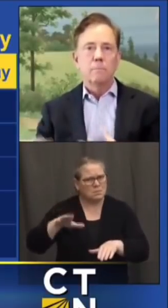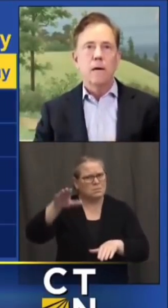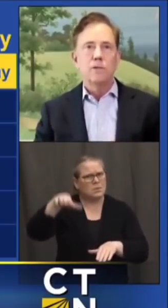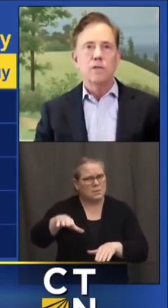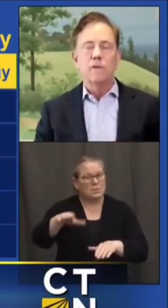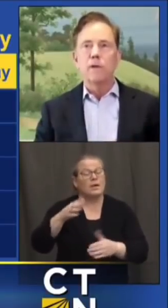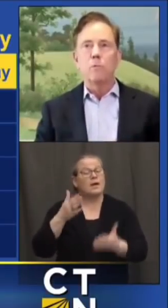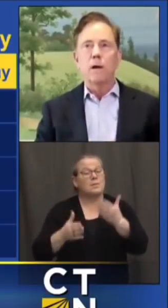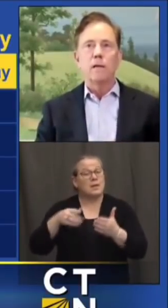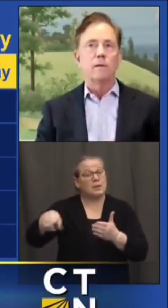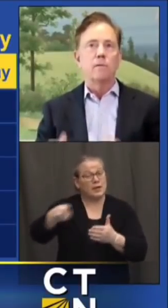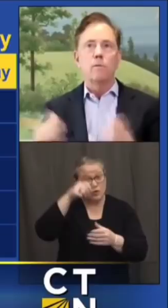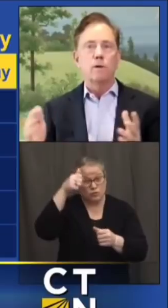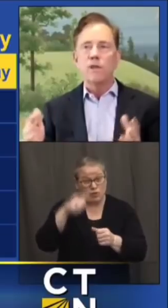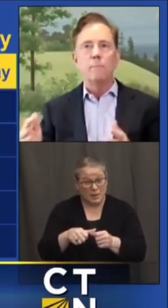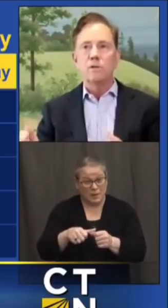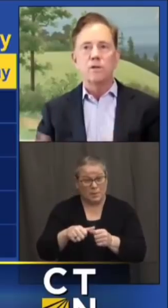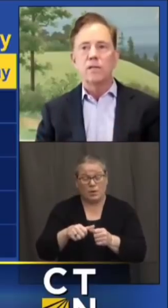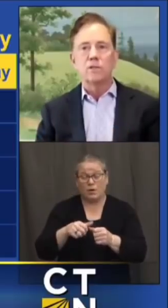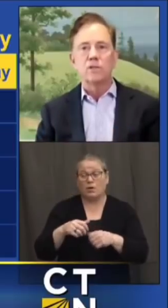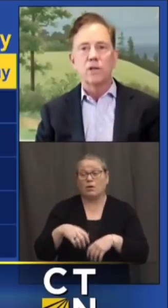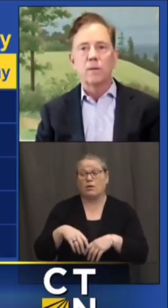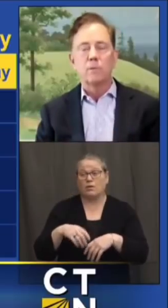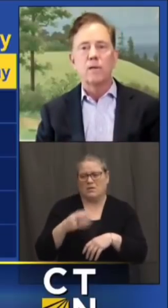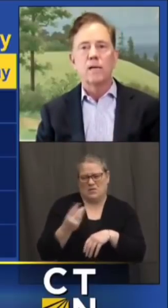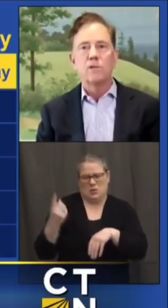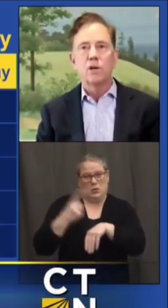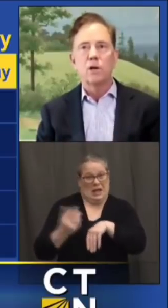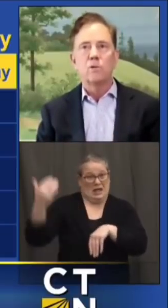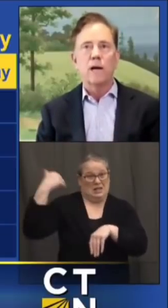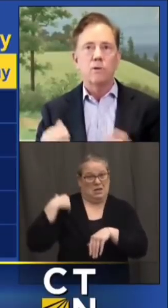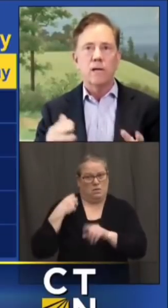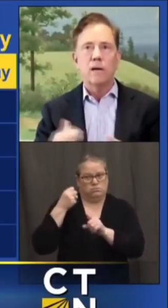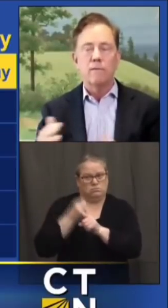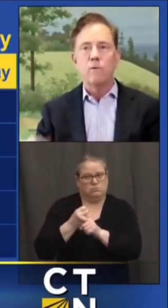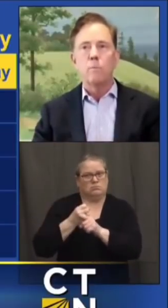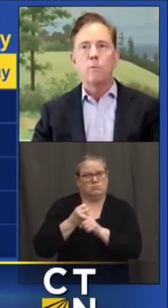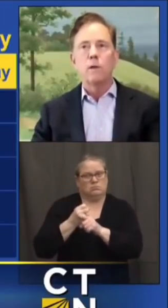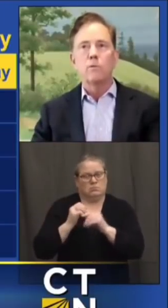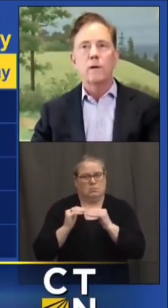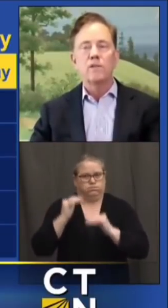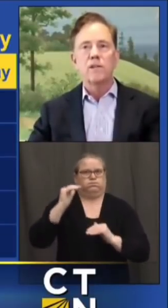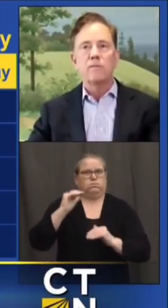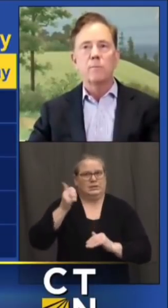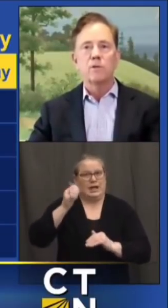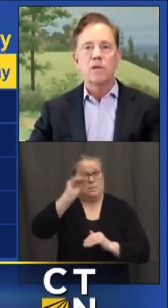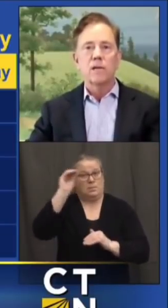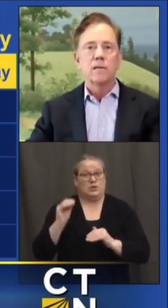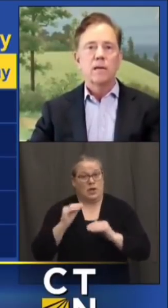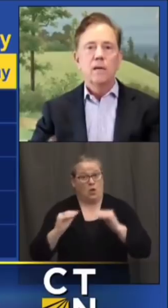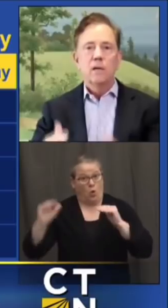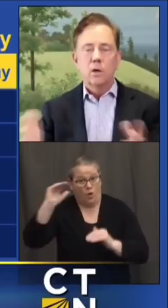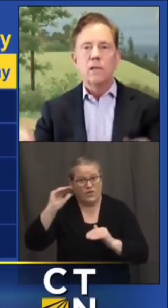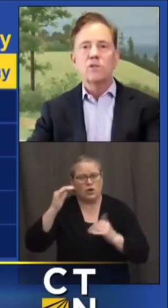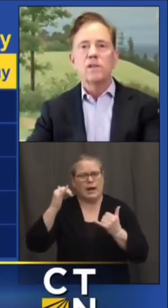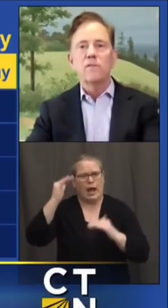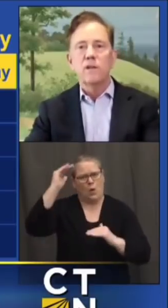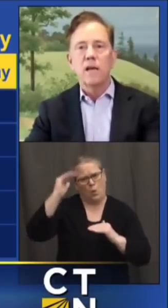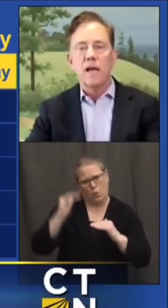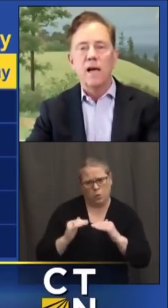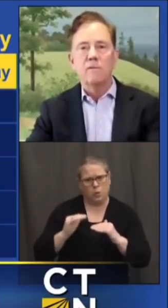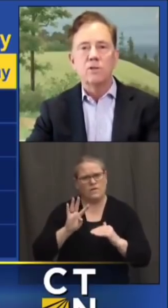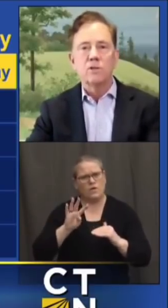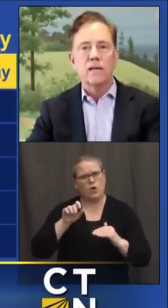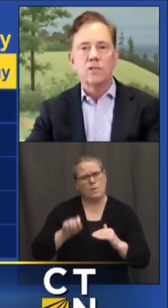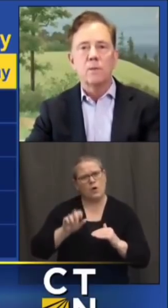positivity rate of over 10 percent just a couple days ago now we're down to 4.37 percent look at the seven